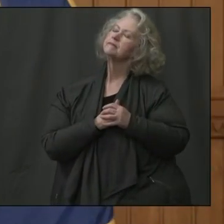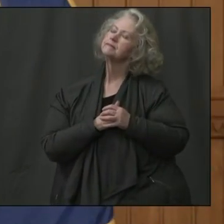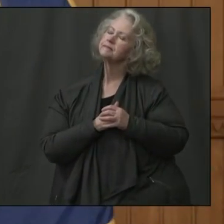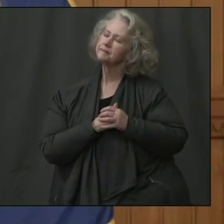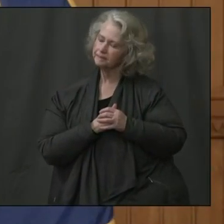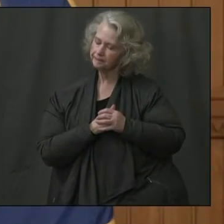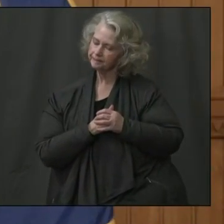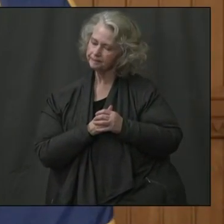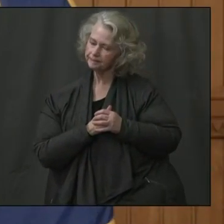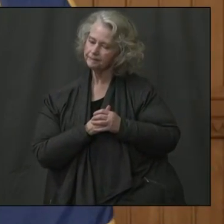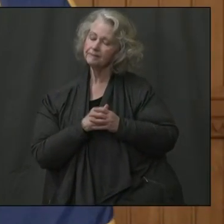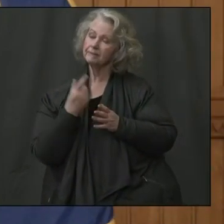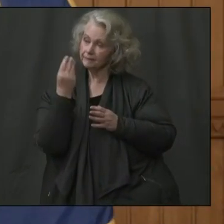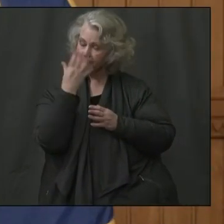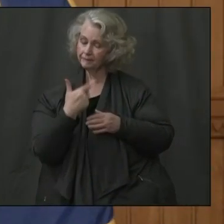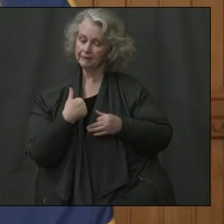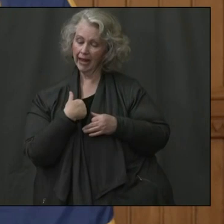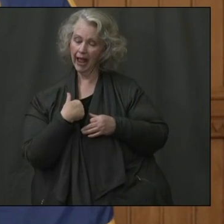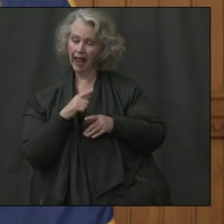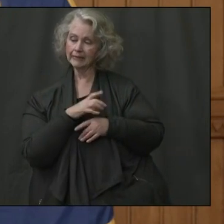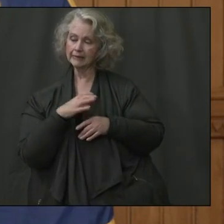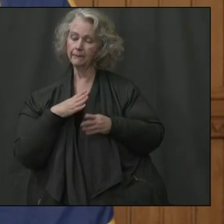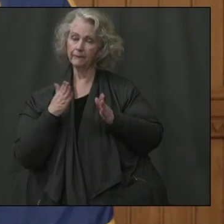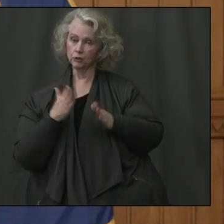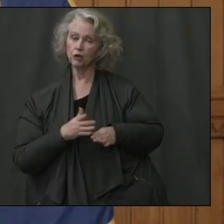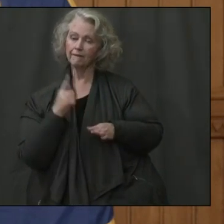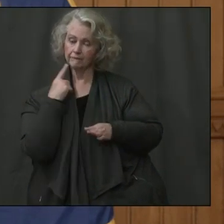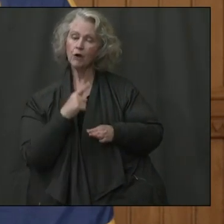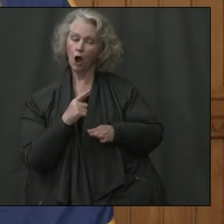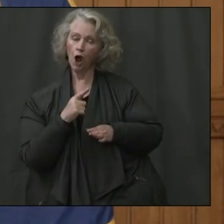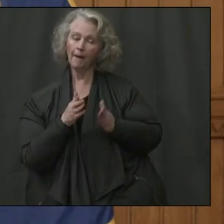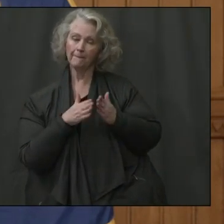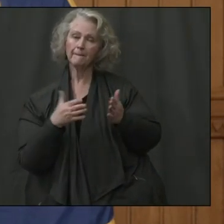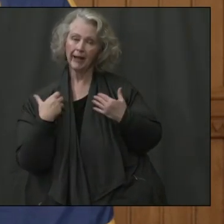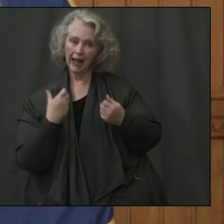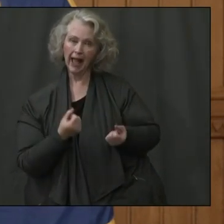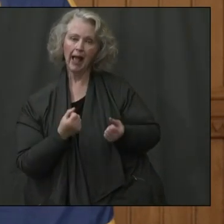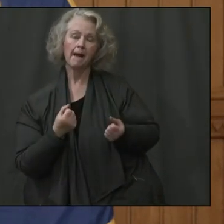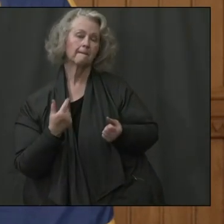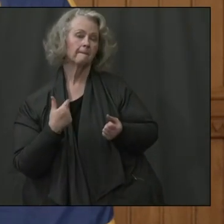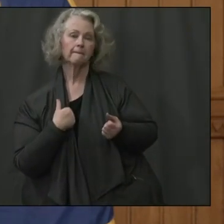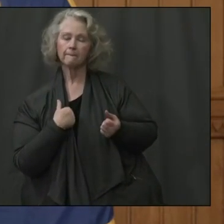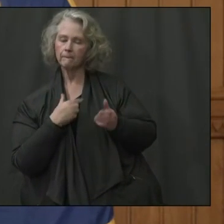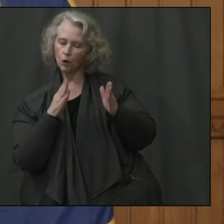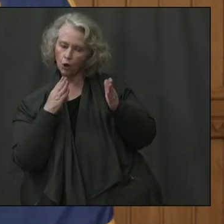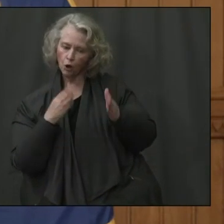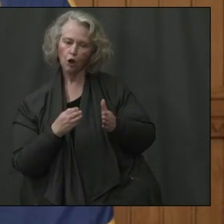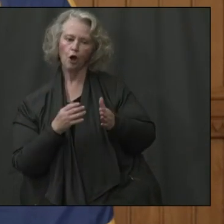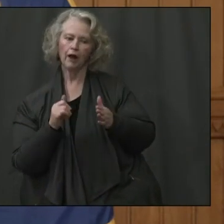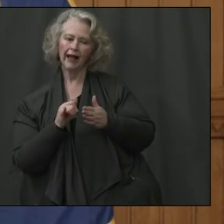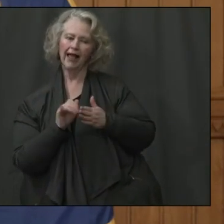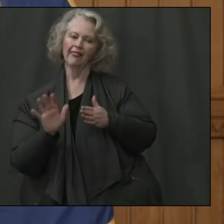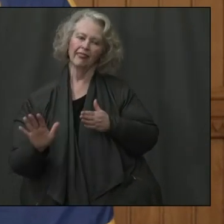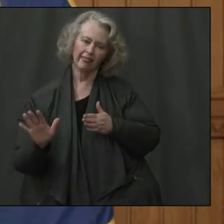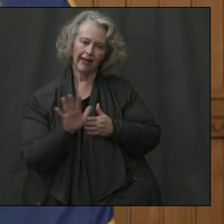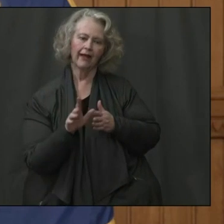As a commissioner of public health, my biggest concern is to address the needs of this most vulnerable population.